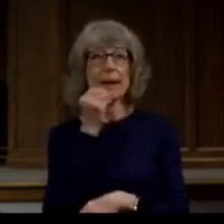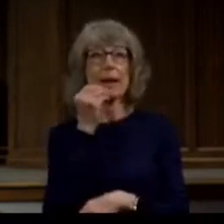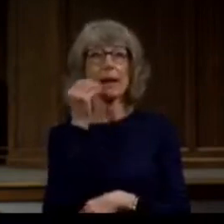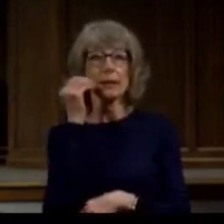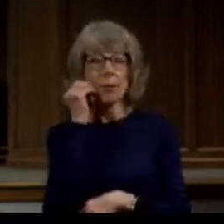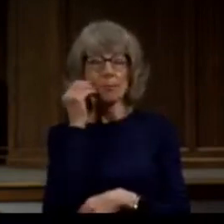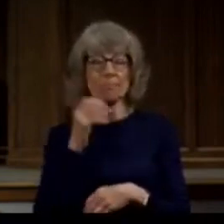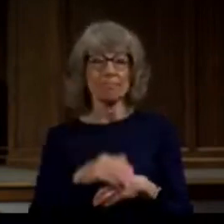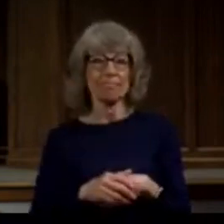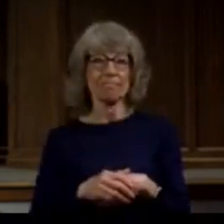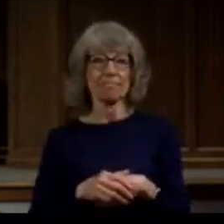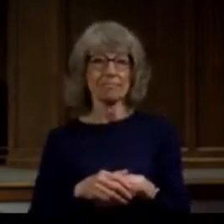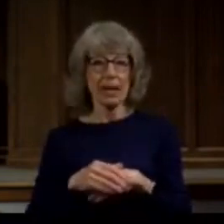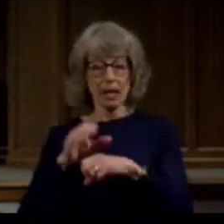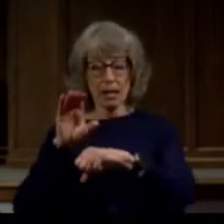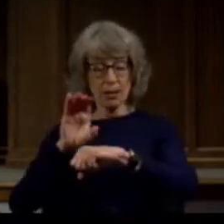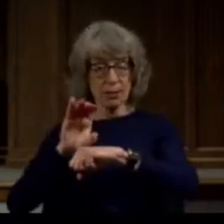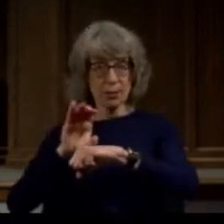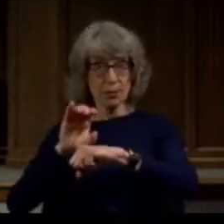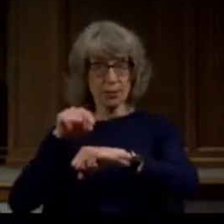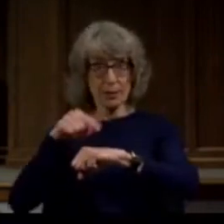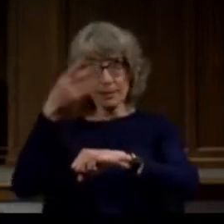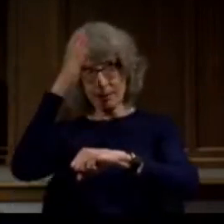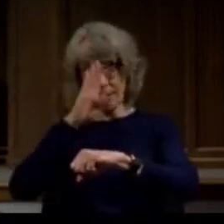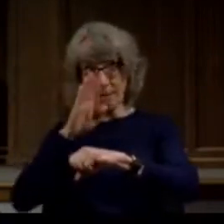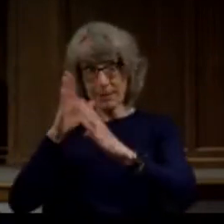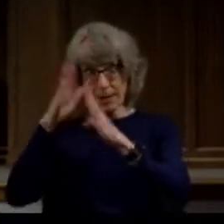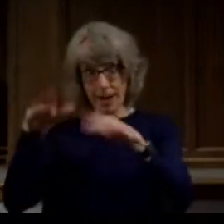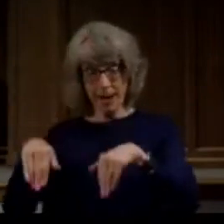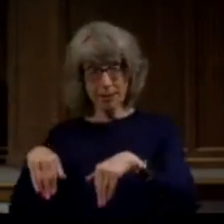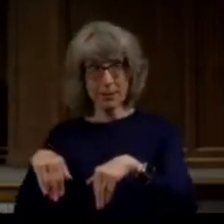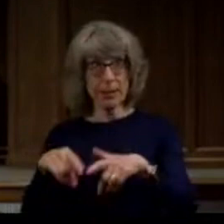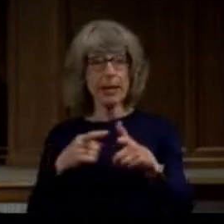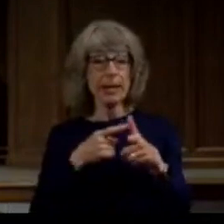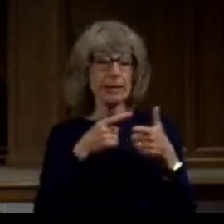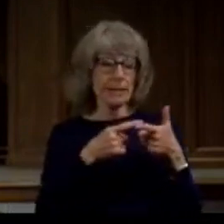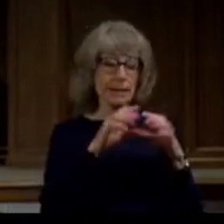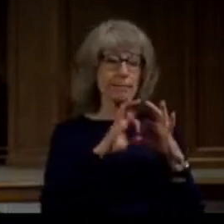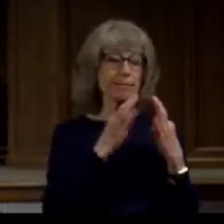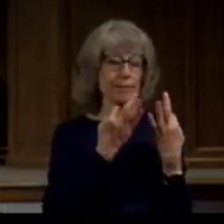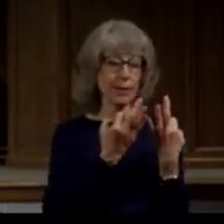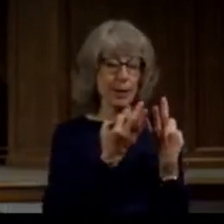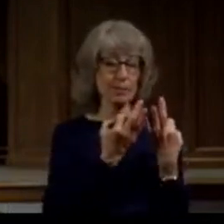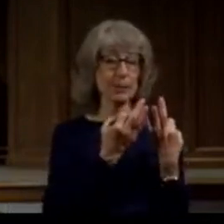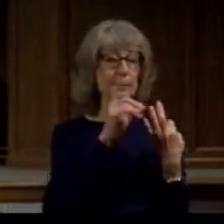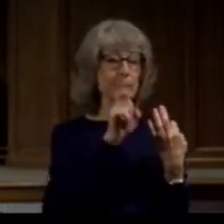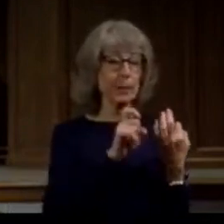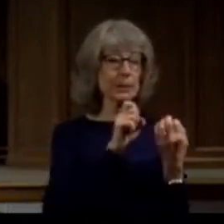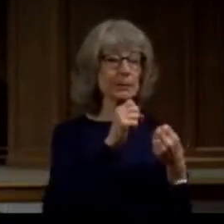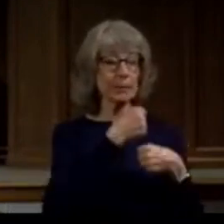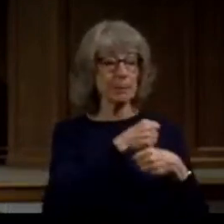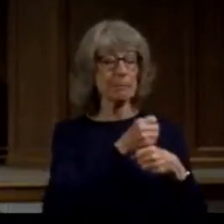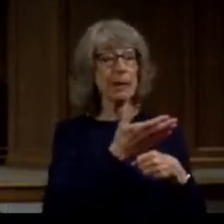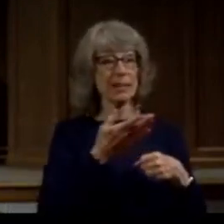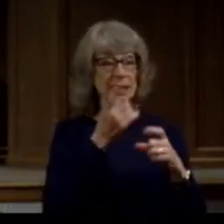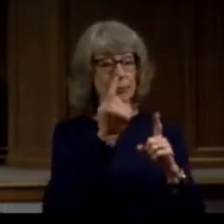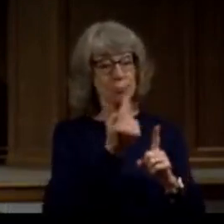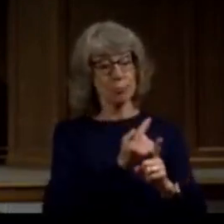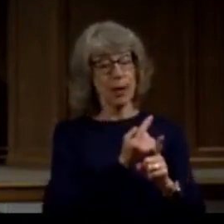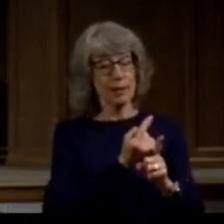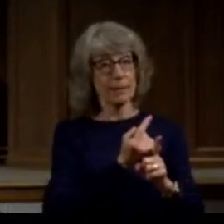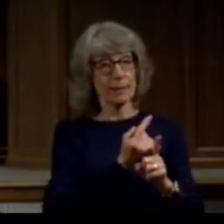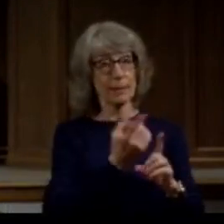if the church is God's household there are times when families have to make things right where there has to be a reconciliation